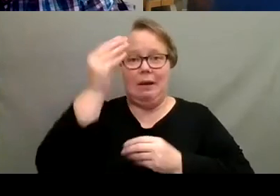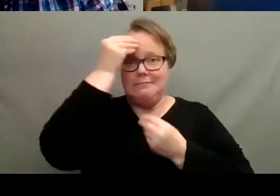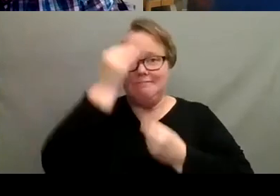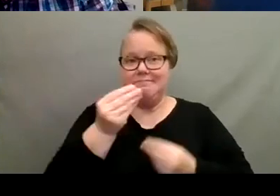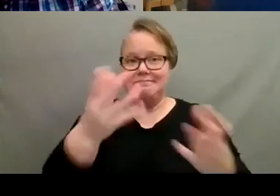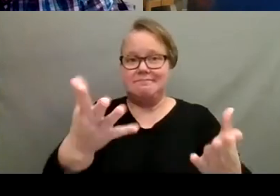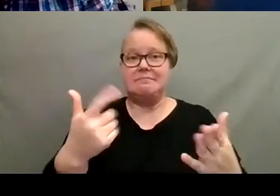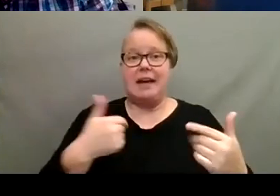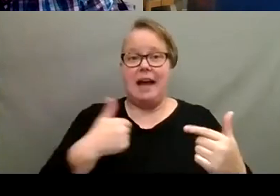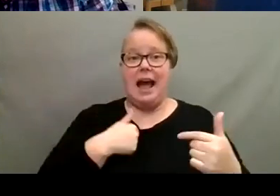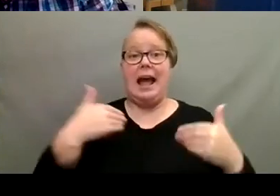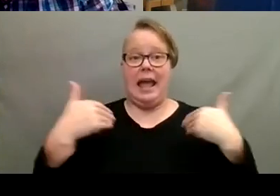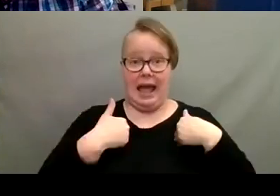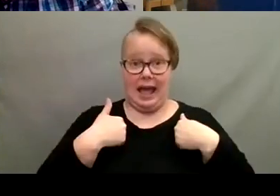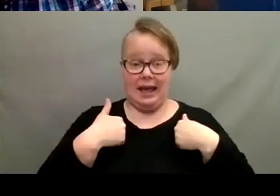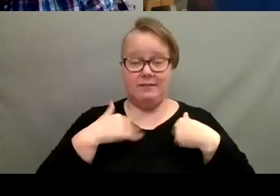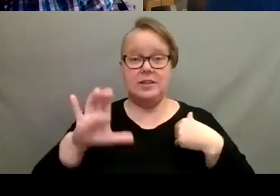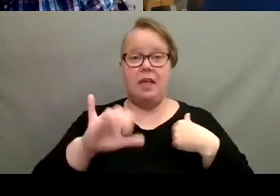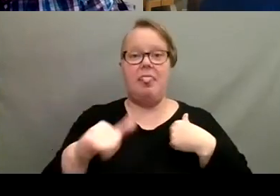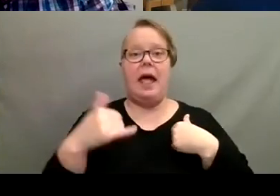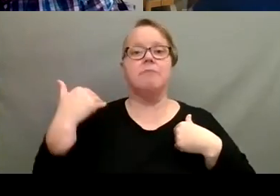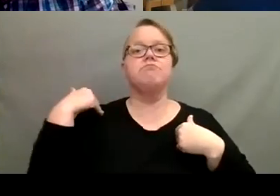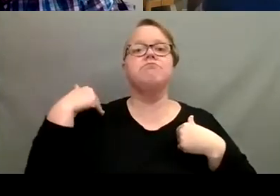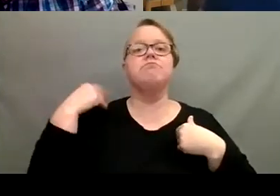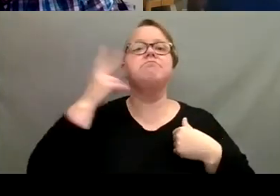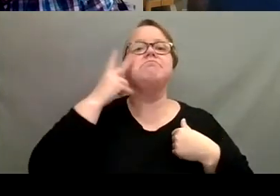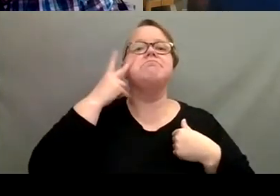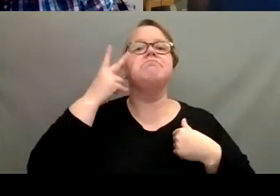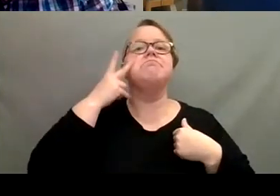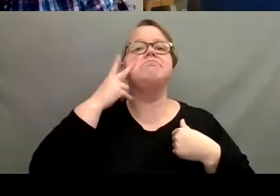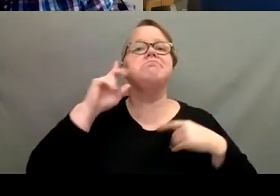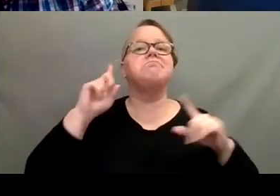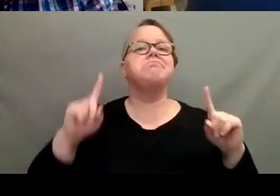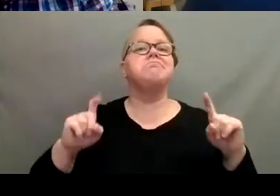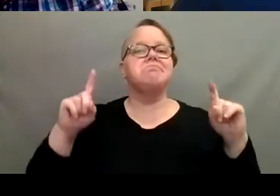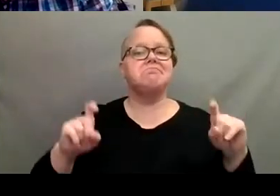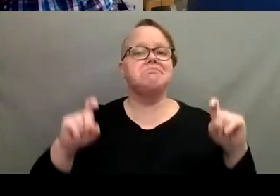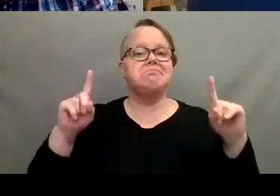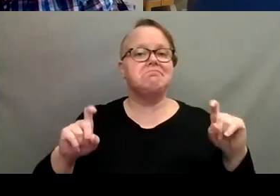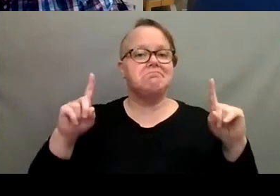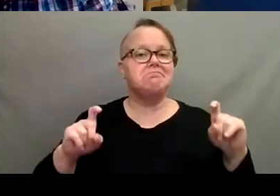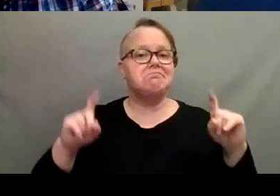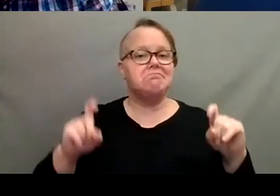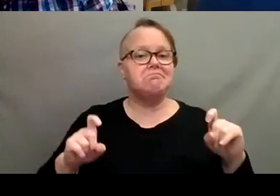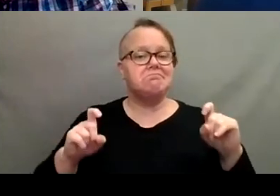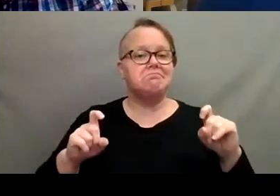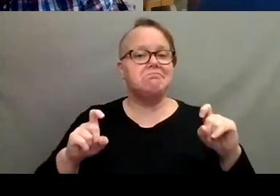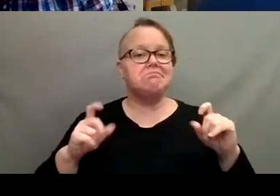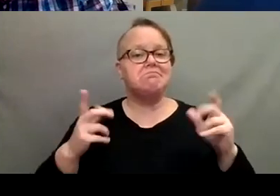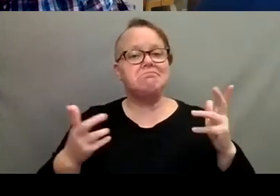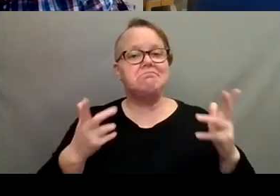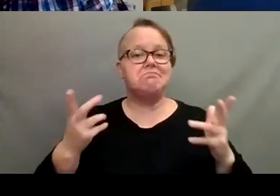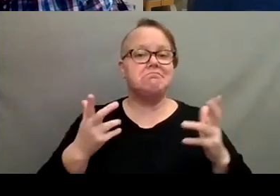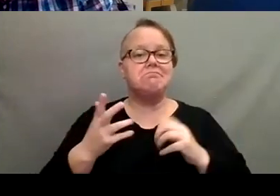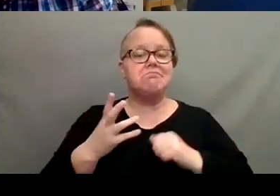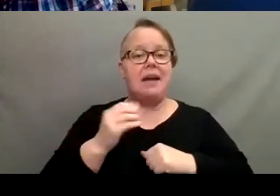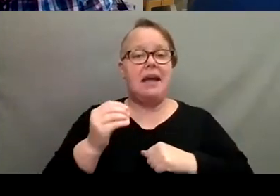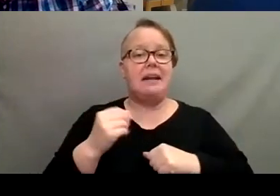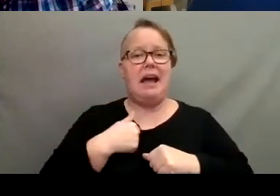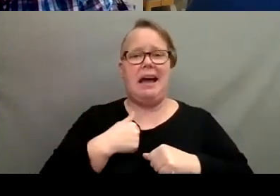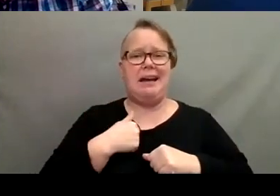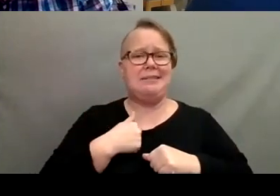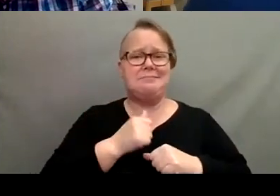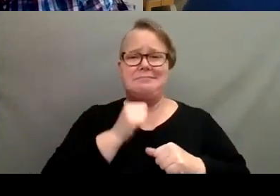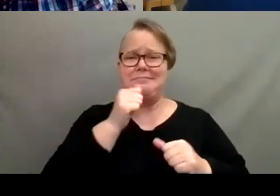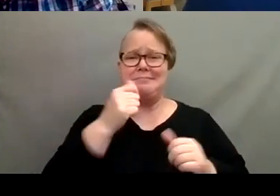have done that in the past just to see what would happen, just to see how it would work. Um, and I haven't noticed